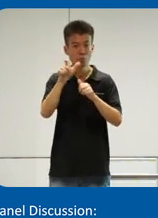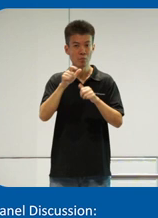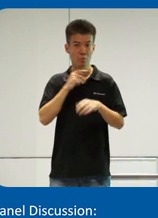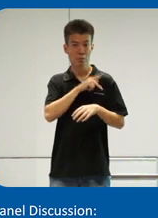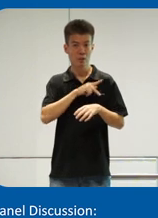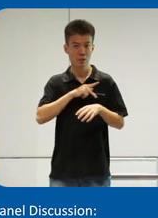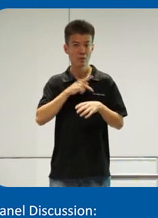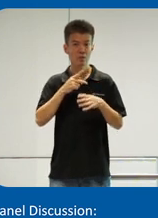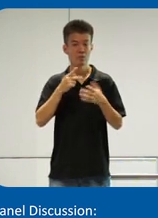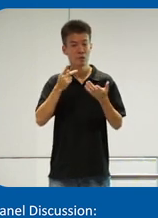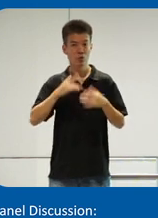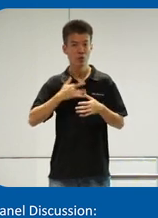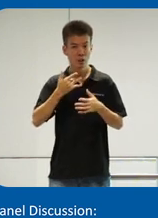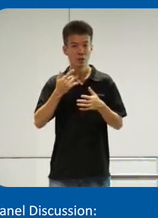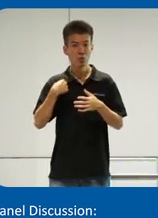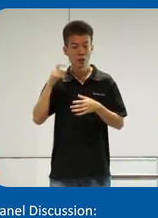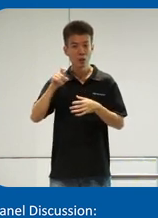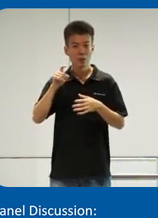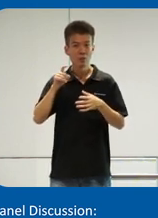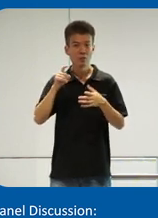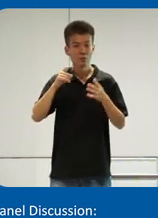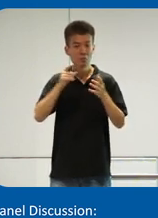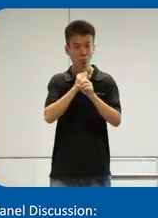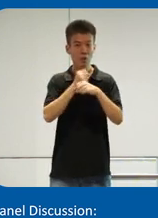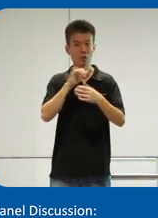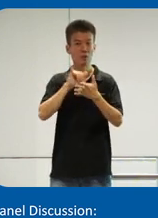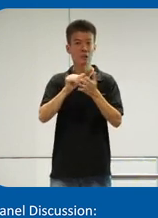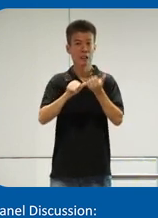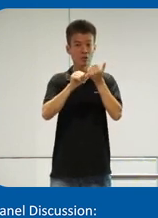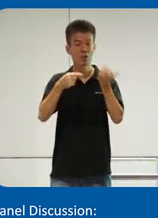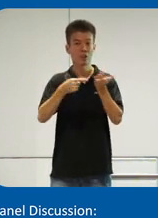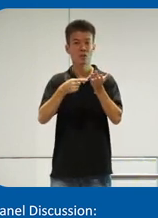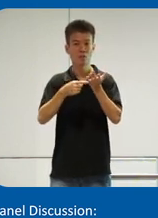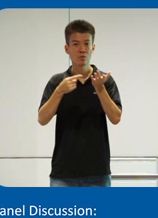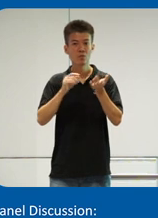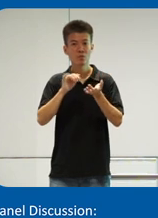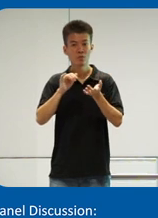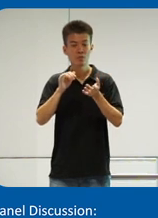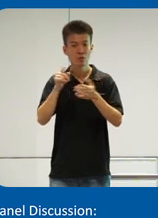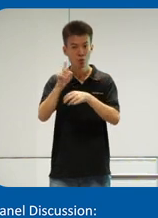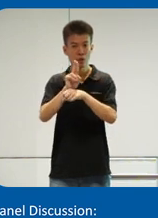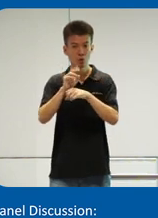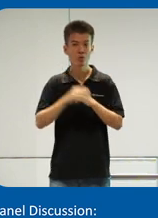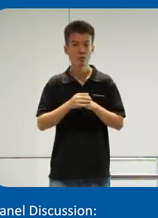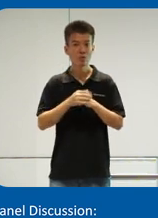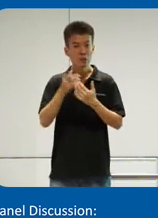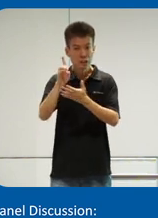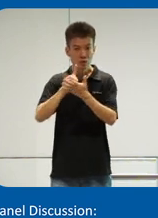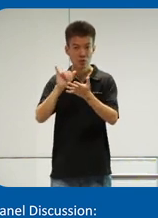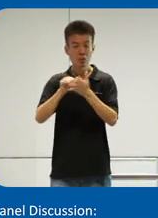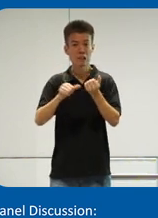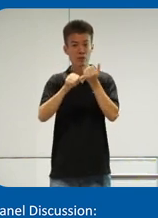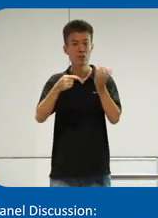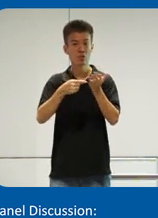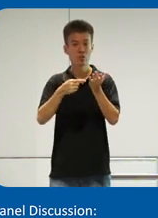feeling, is that we need to begin making assistive technologies a little bit dual use. So when designing assistive